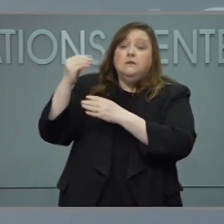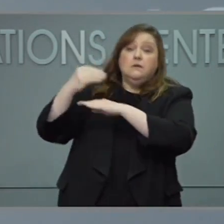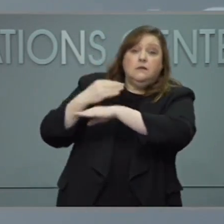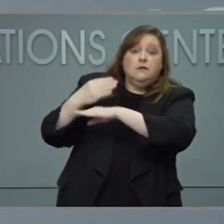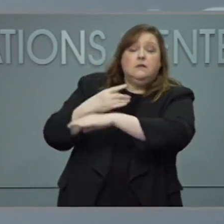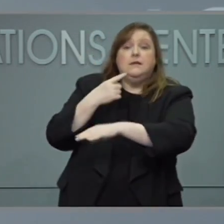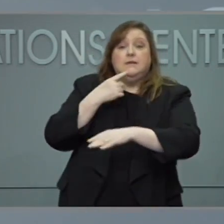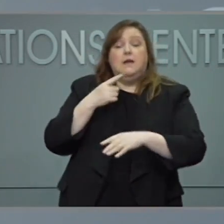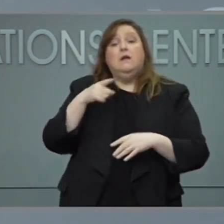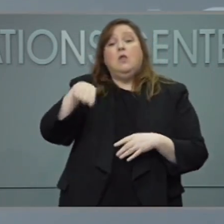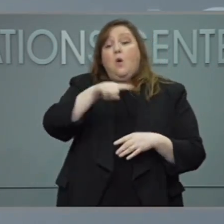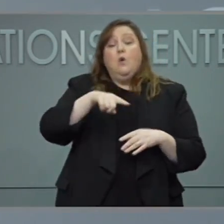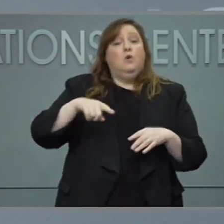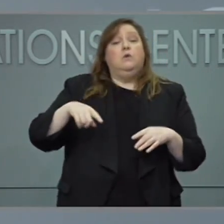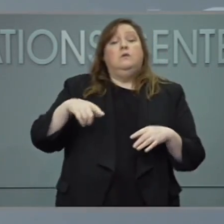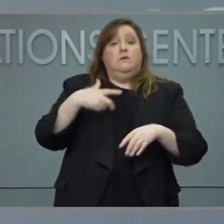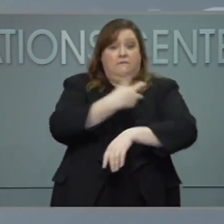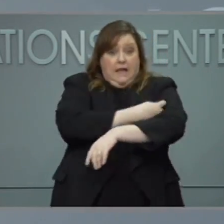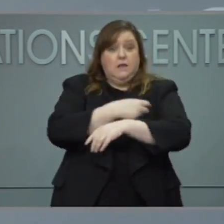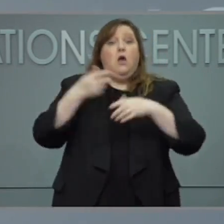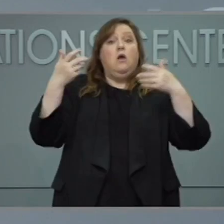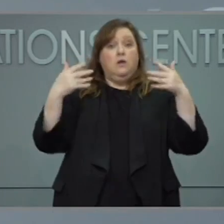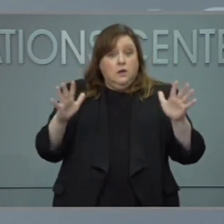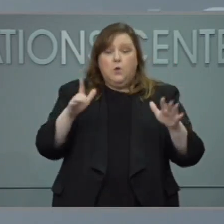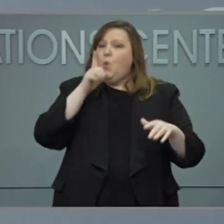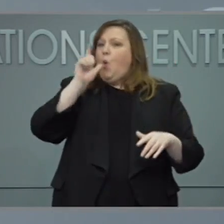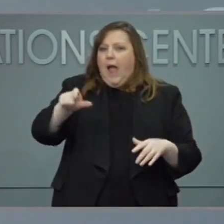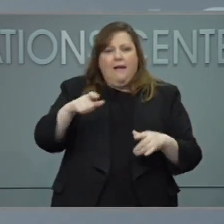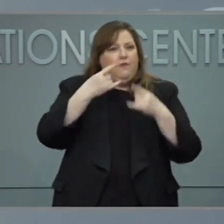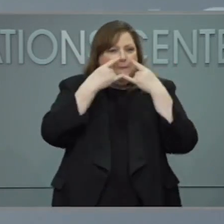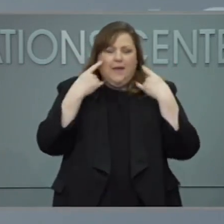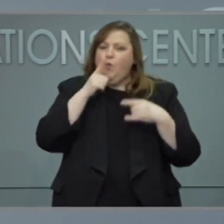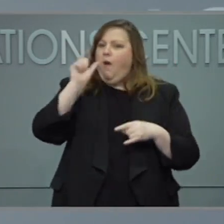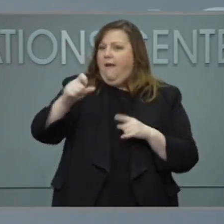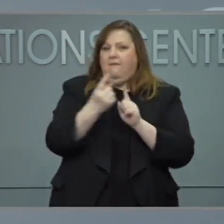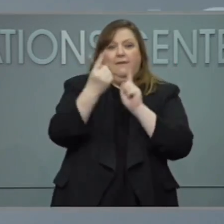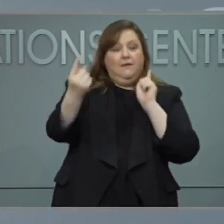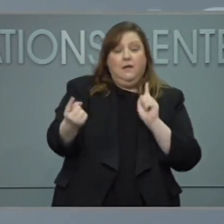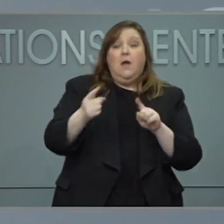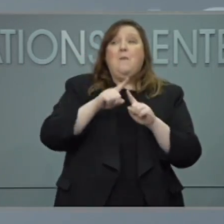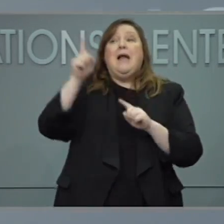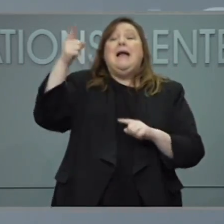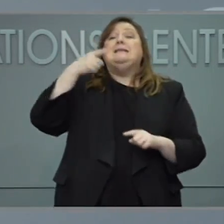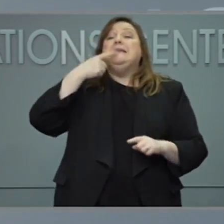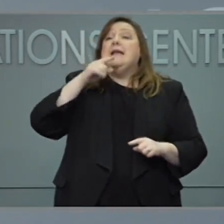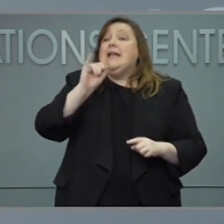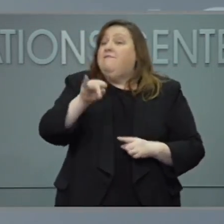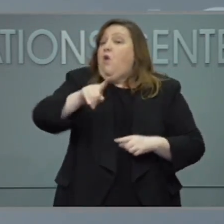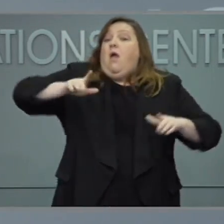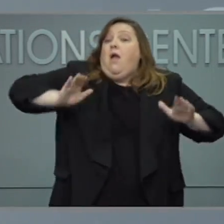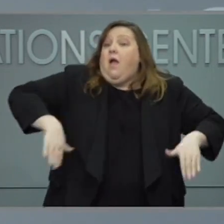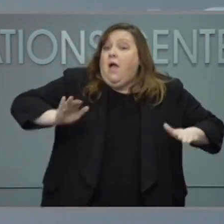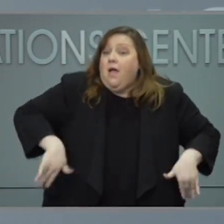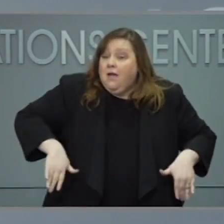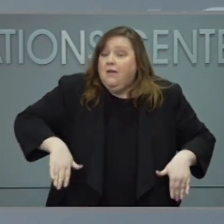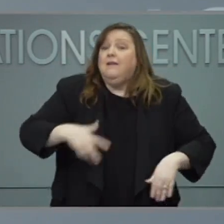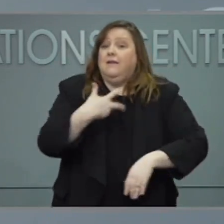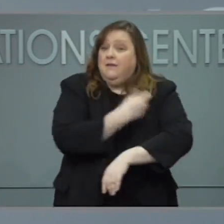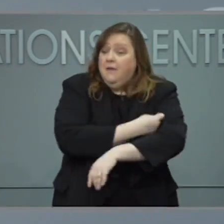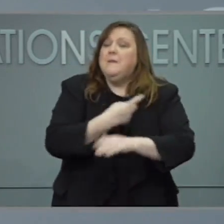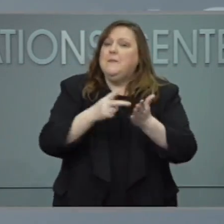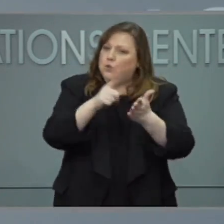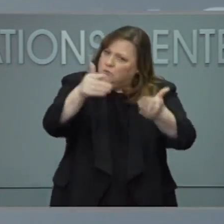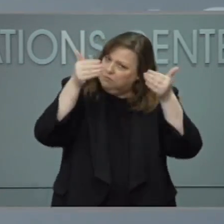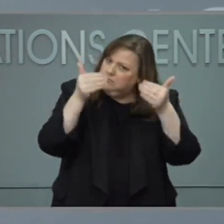don't have to wear masks or social distance, they said if you are unvaccinated, we want to continue to see you wearing masks and social distancing.